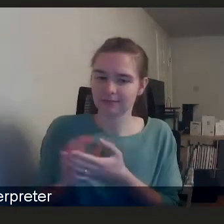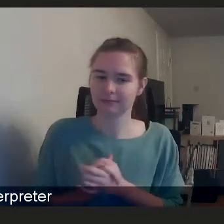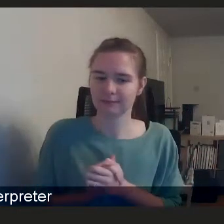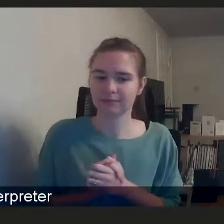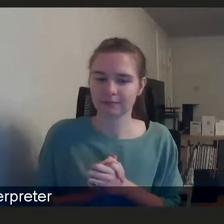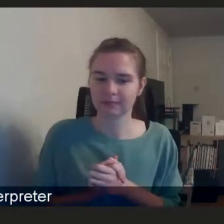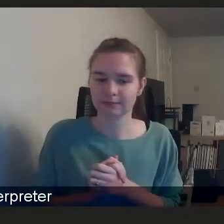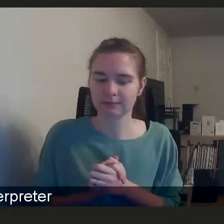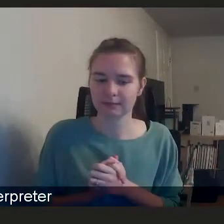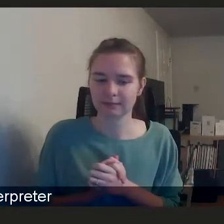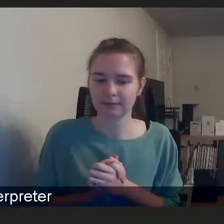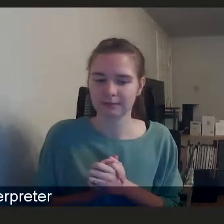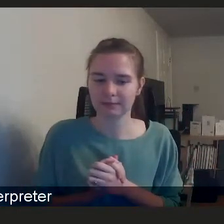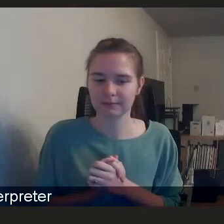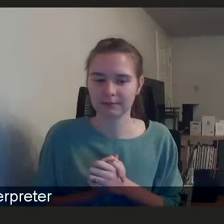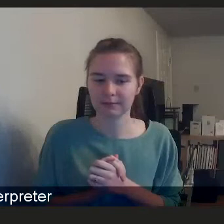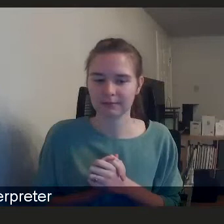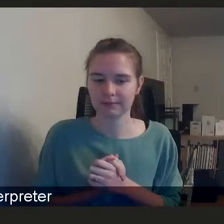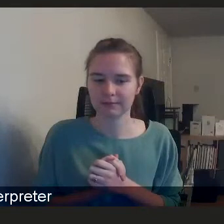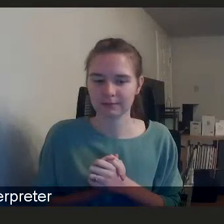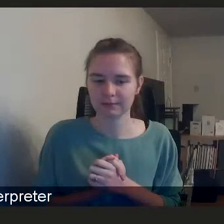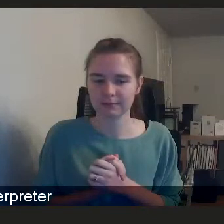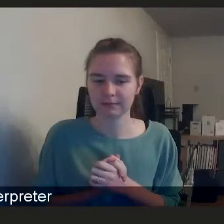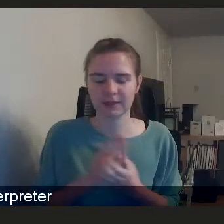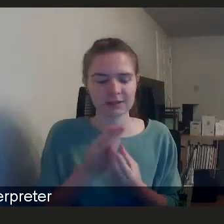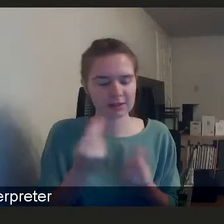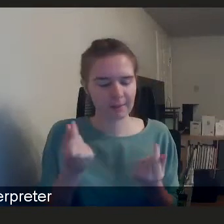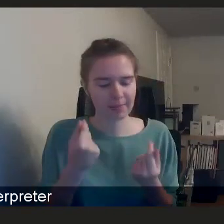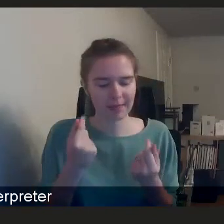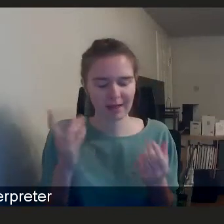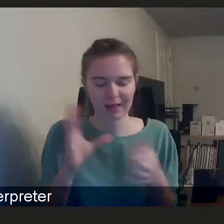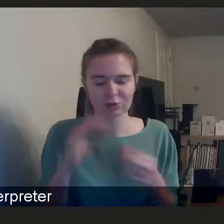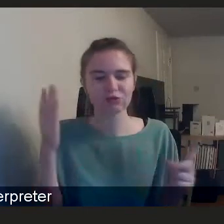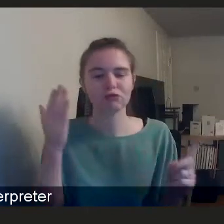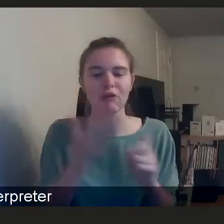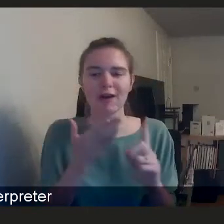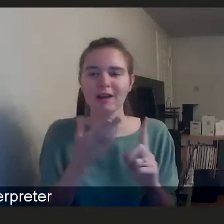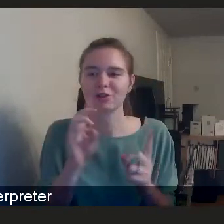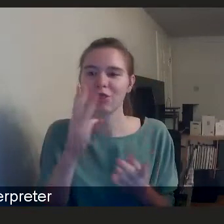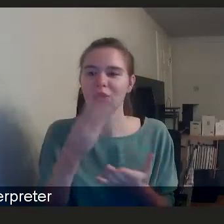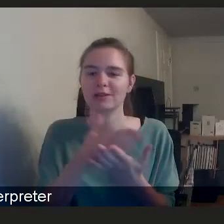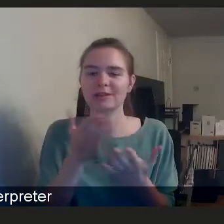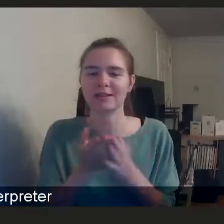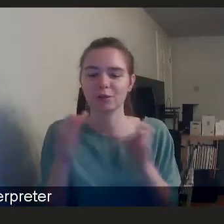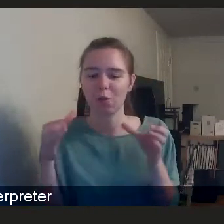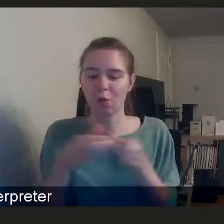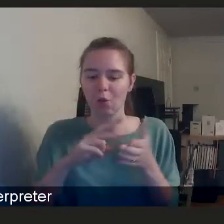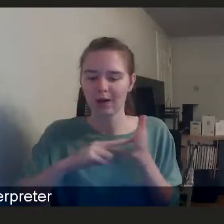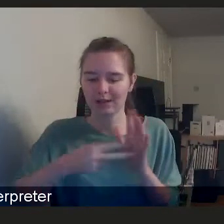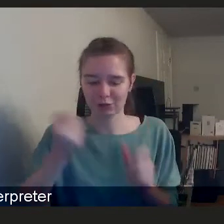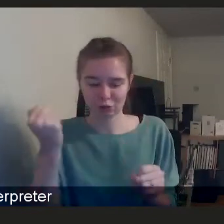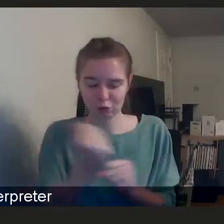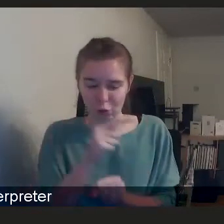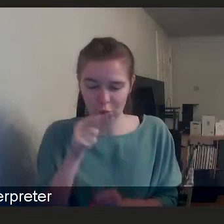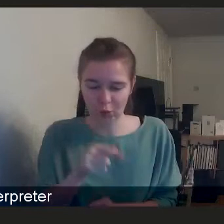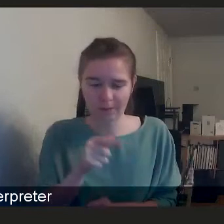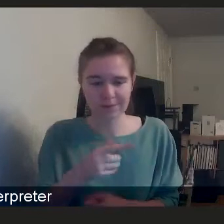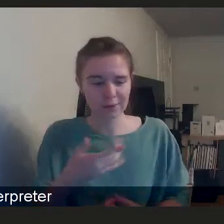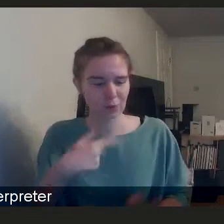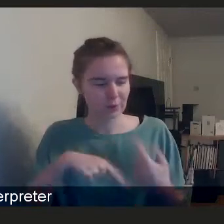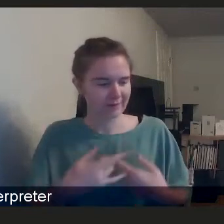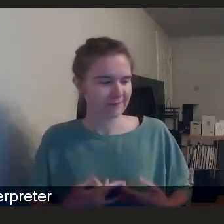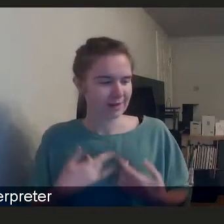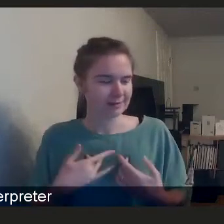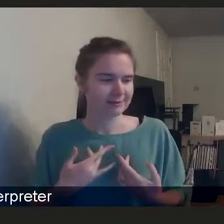There is something around, I think, a recognition of what third sector organisations do do. So we find that